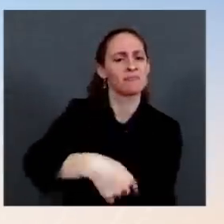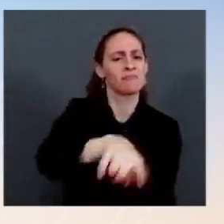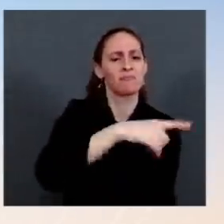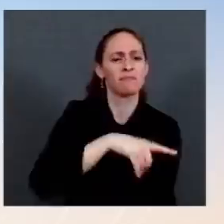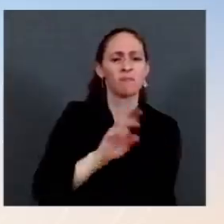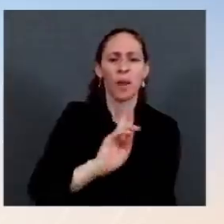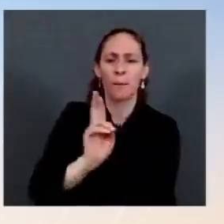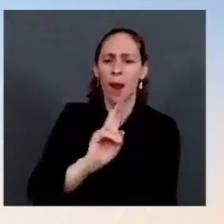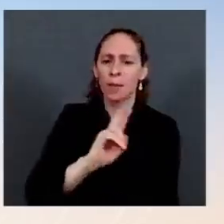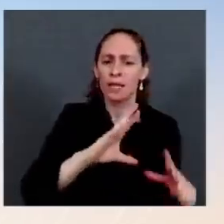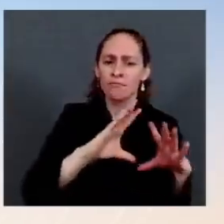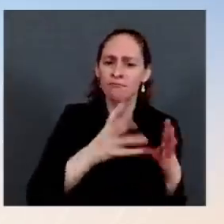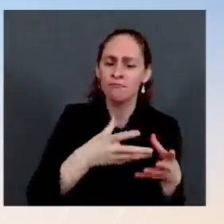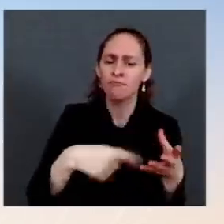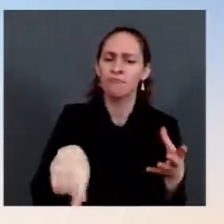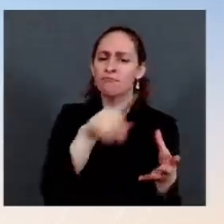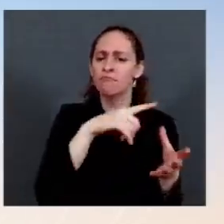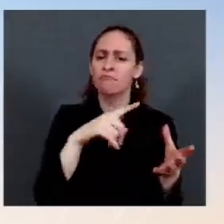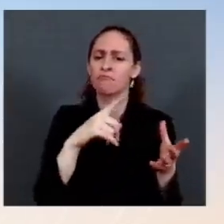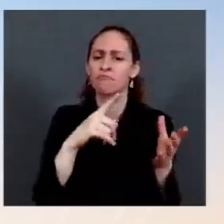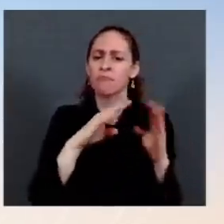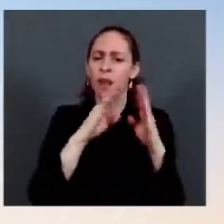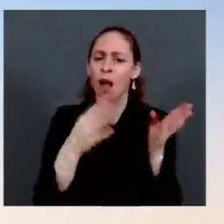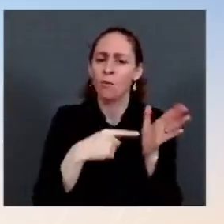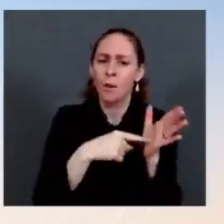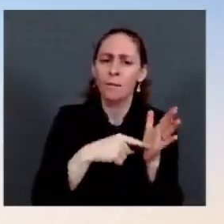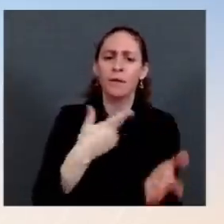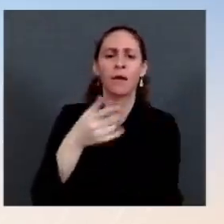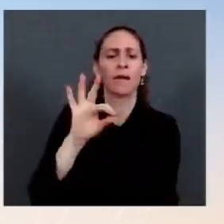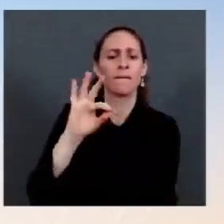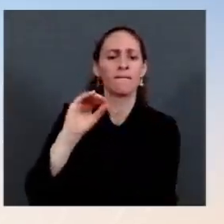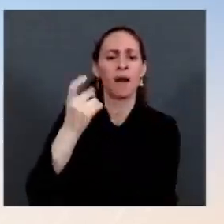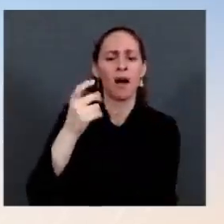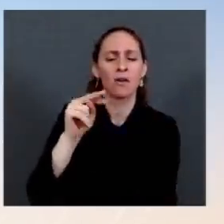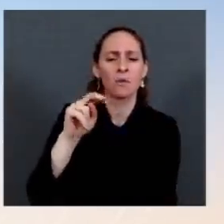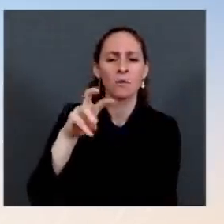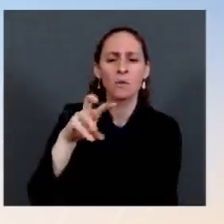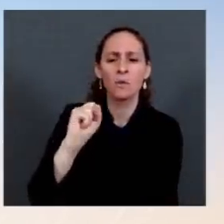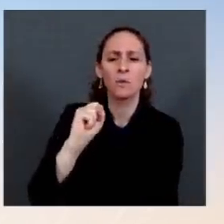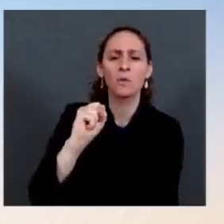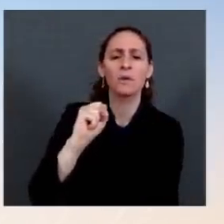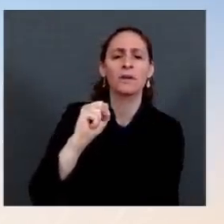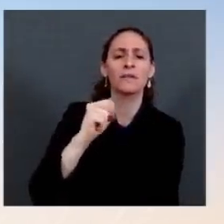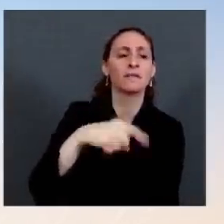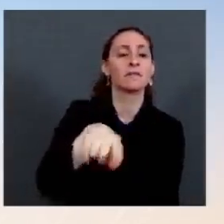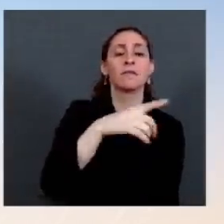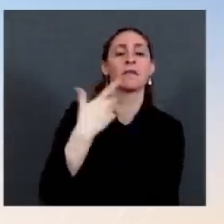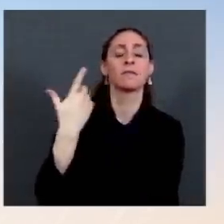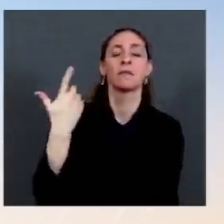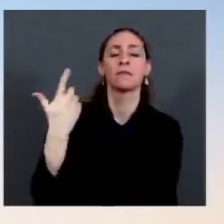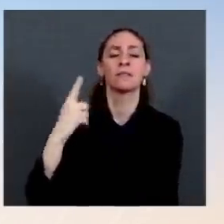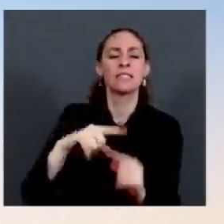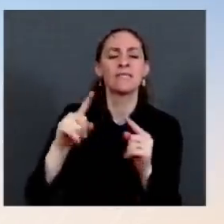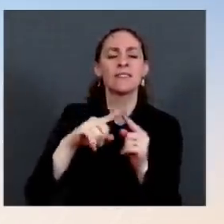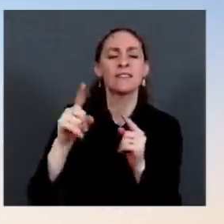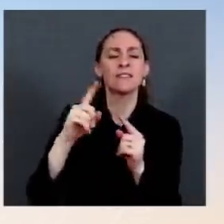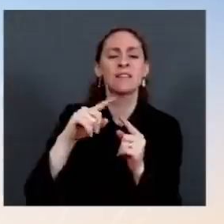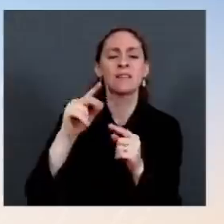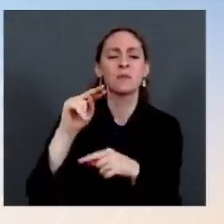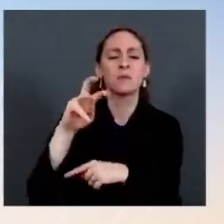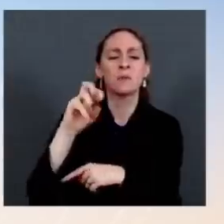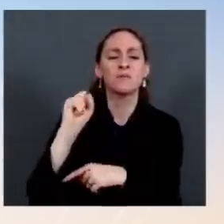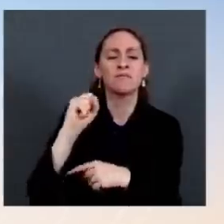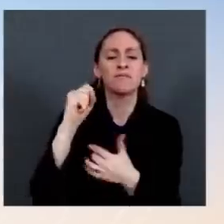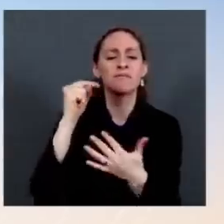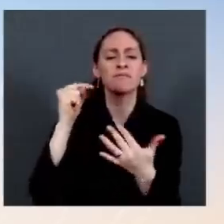riots? Ms. Well, it's disappointing and unfortunately not surprising that some of the very same individuals who are willing to warn, condemn, and express